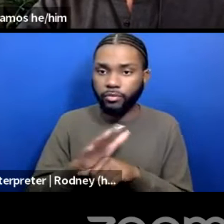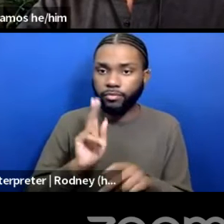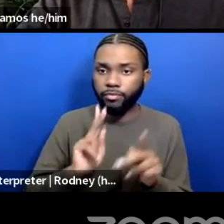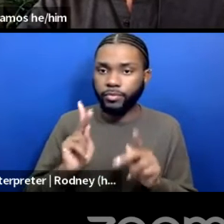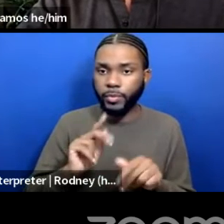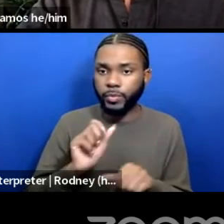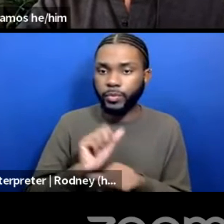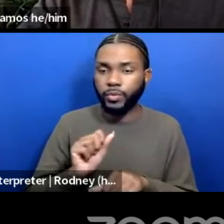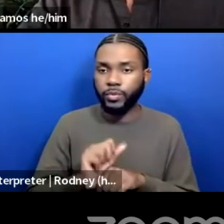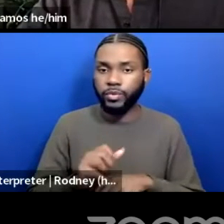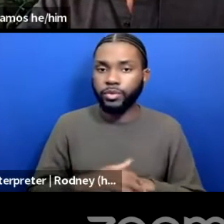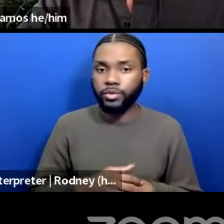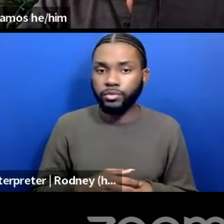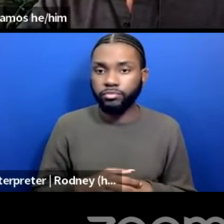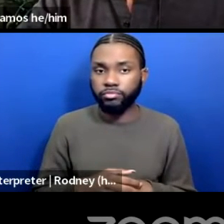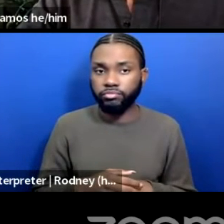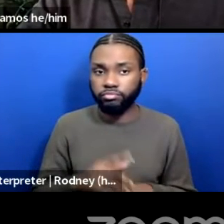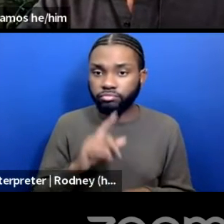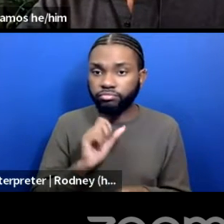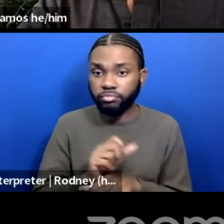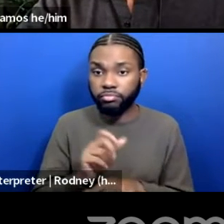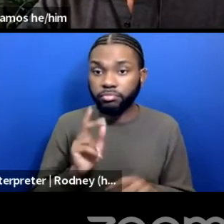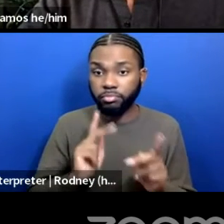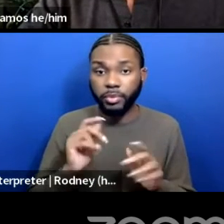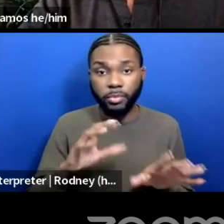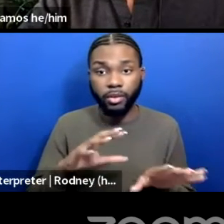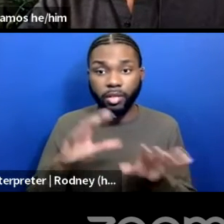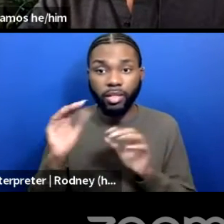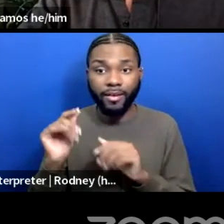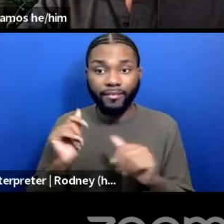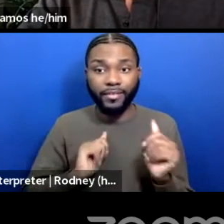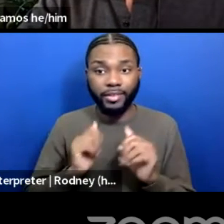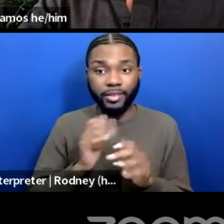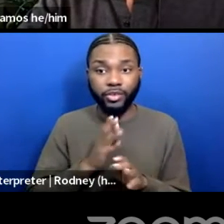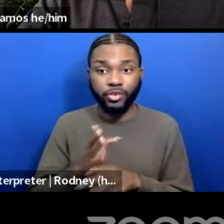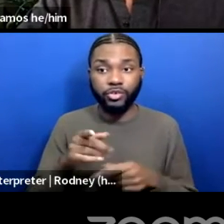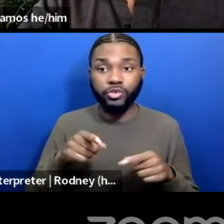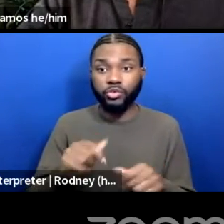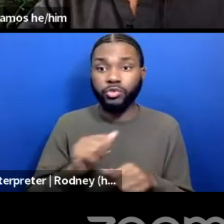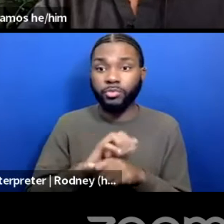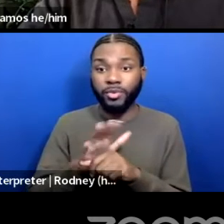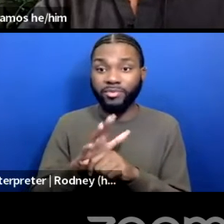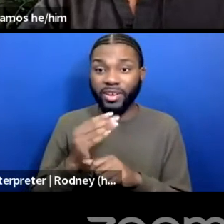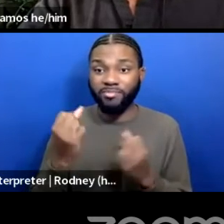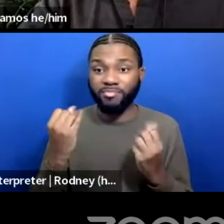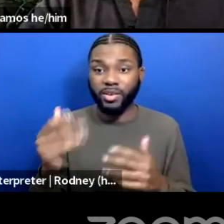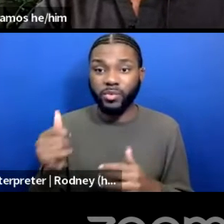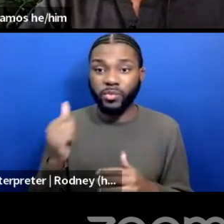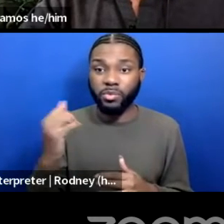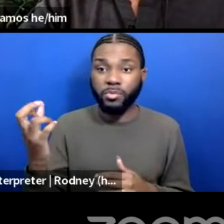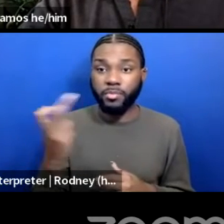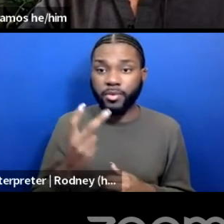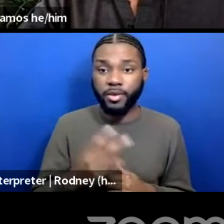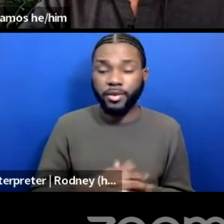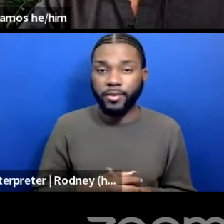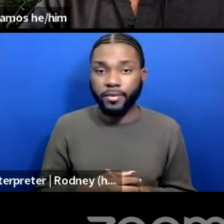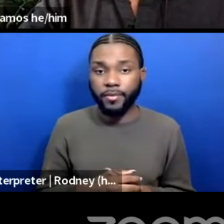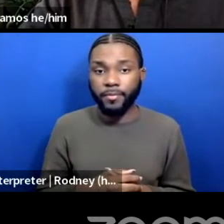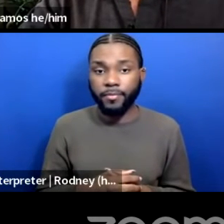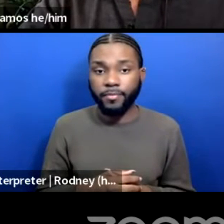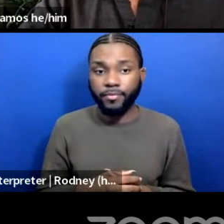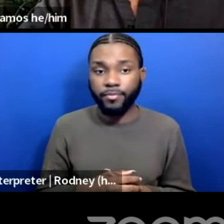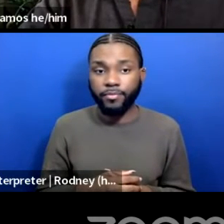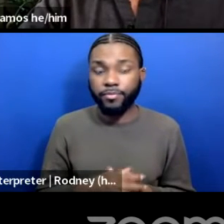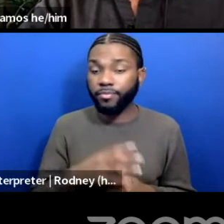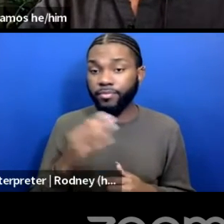real thing where people left theater during the pandemic and they will not be returning. And in many